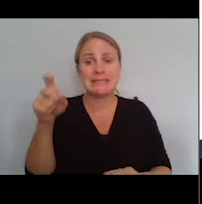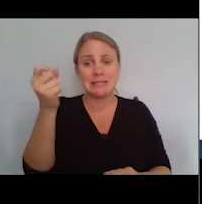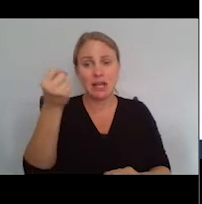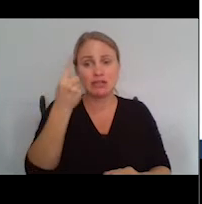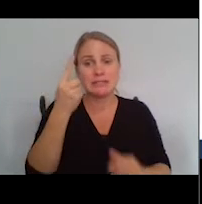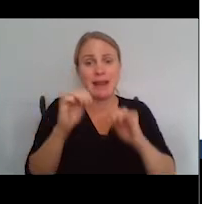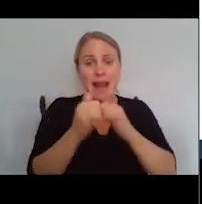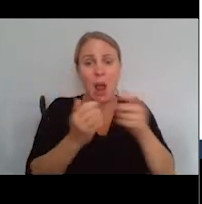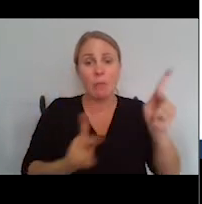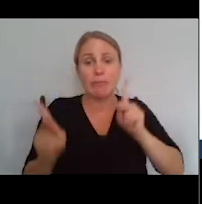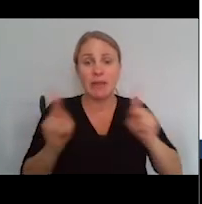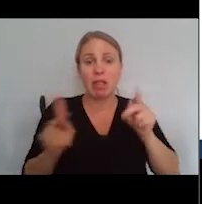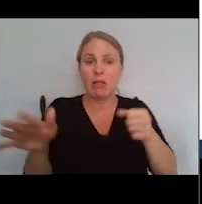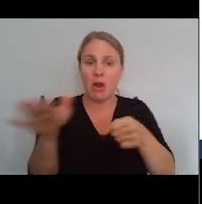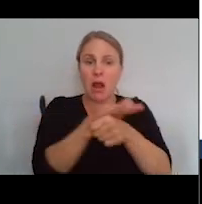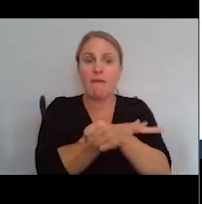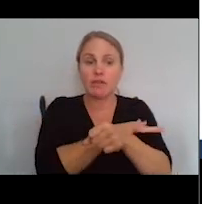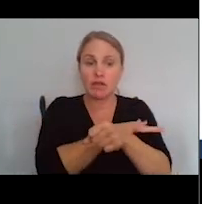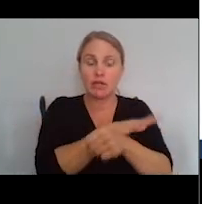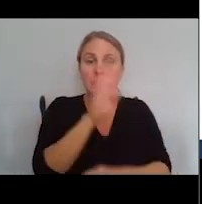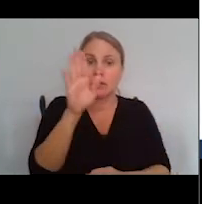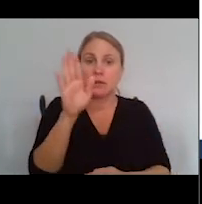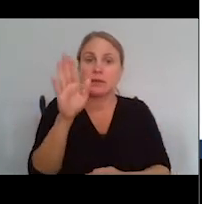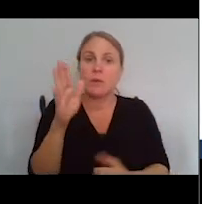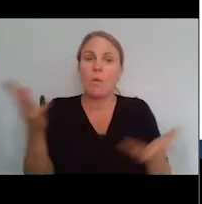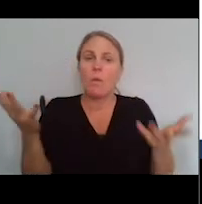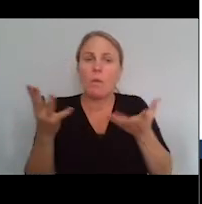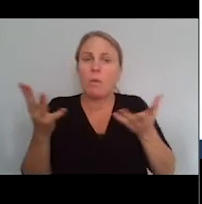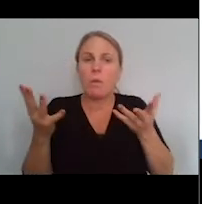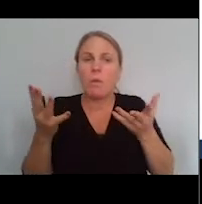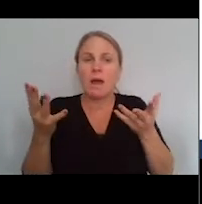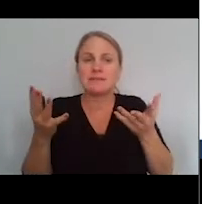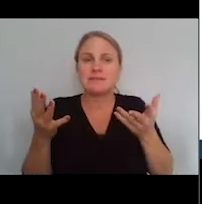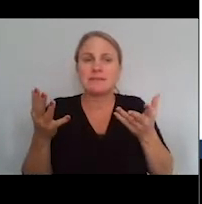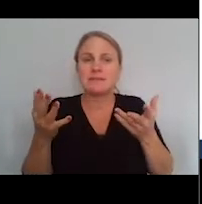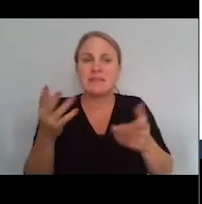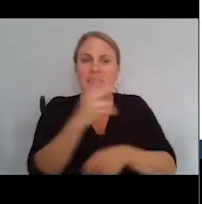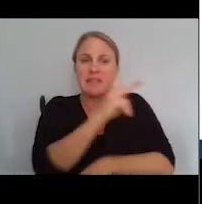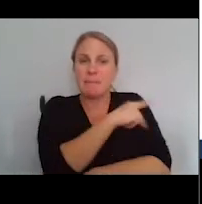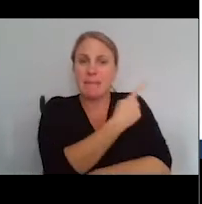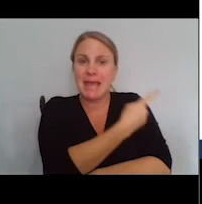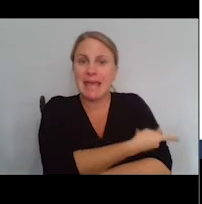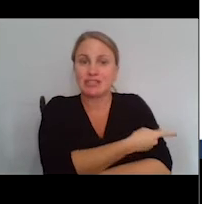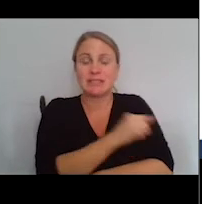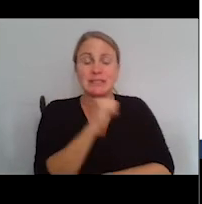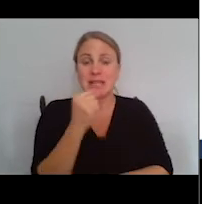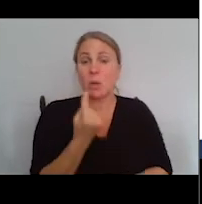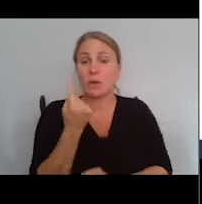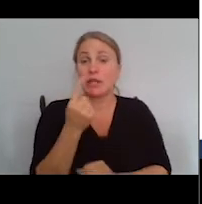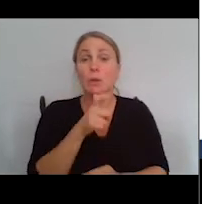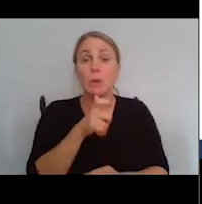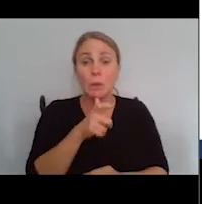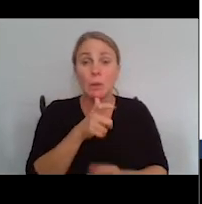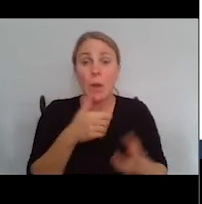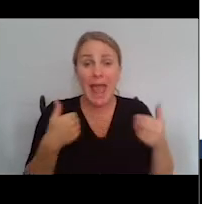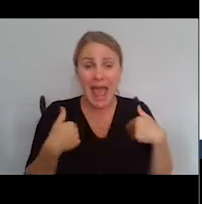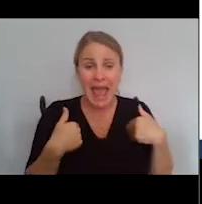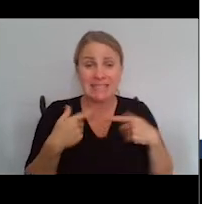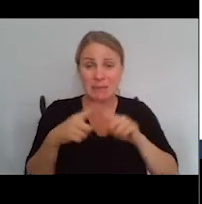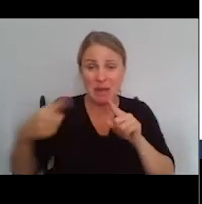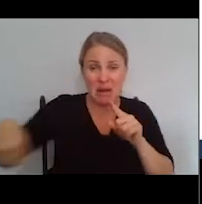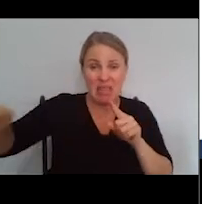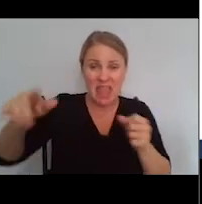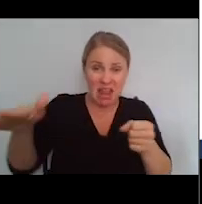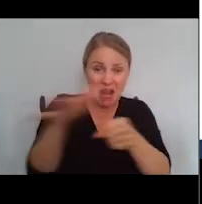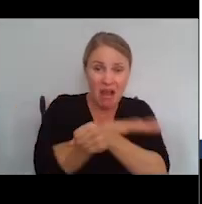are covered by their long COVID. What is the distribution of patients? Not just who has long COVID, but are they covered by